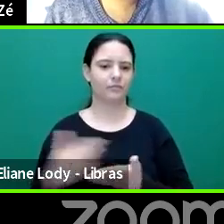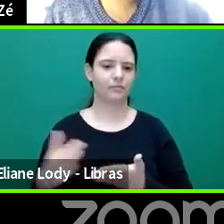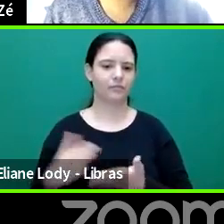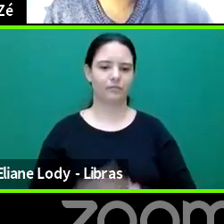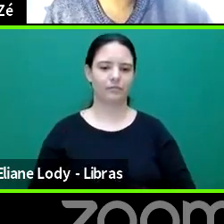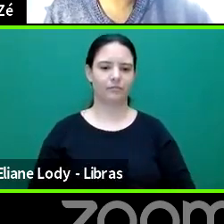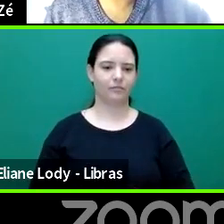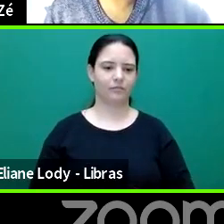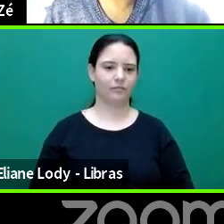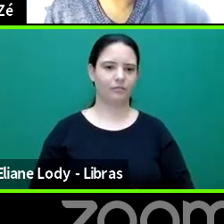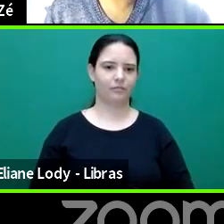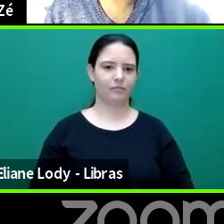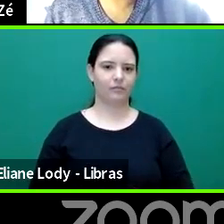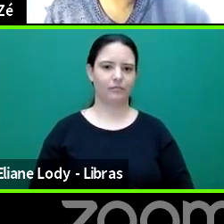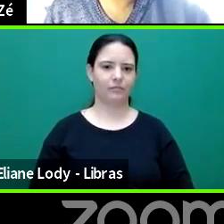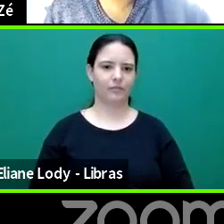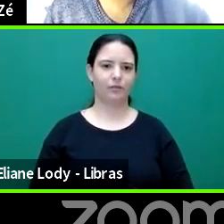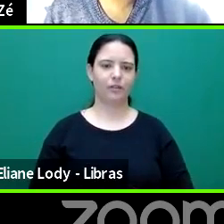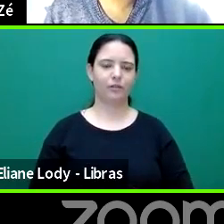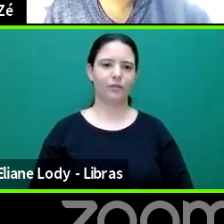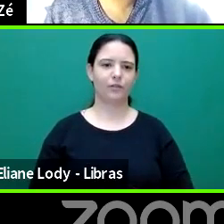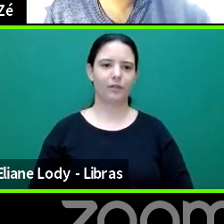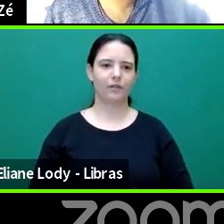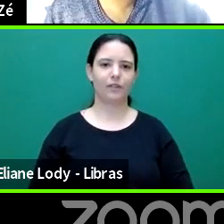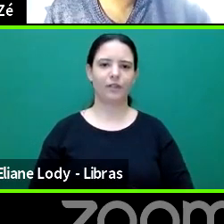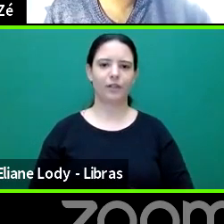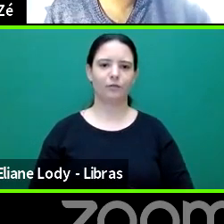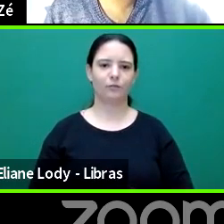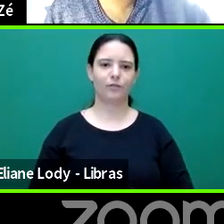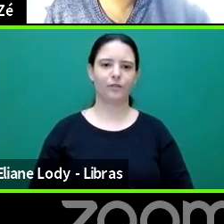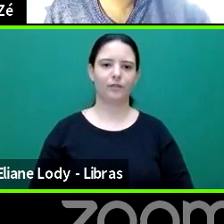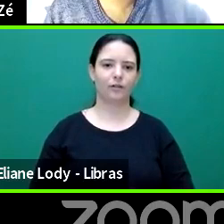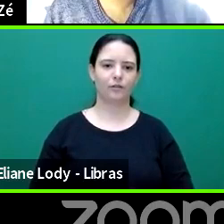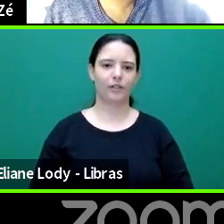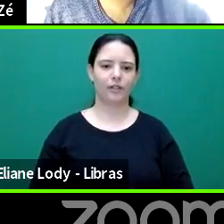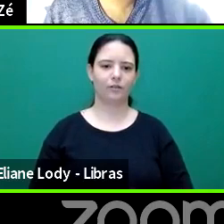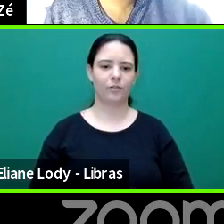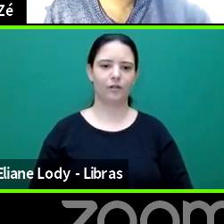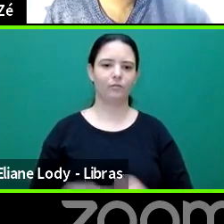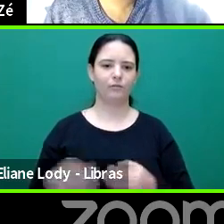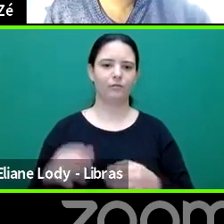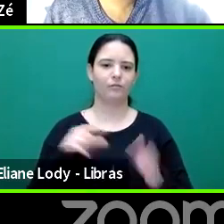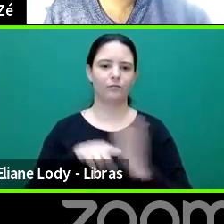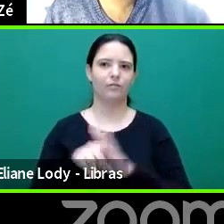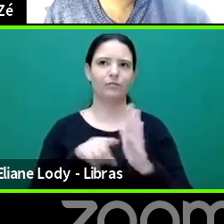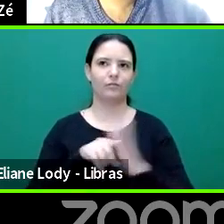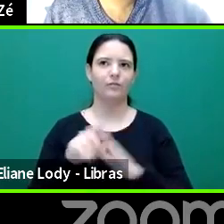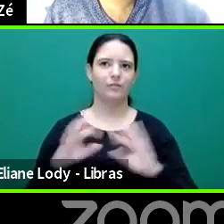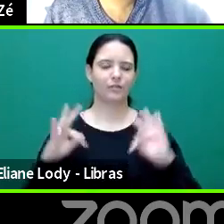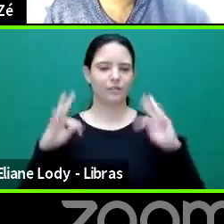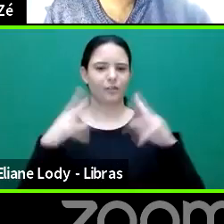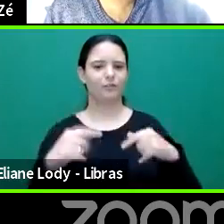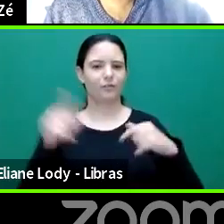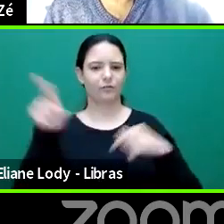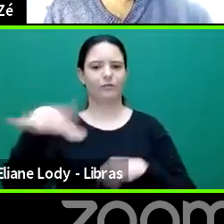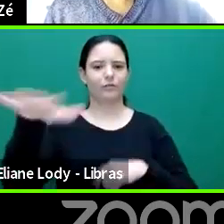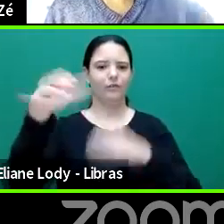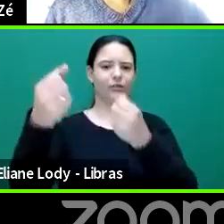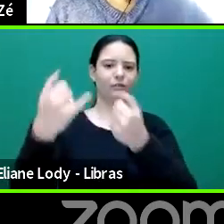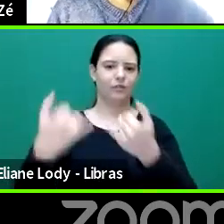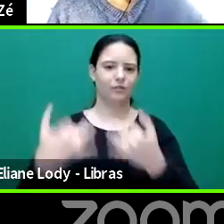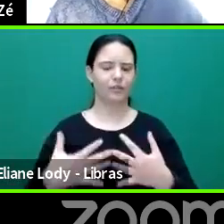Do you want me to I can share the question with everyone and then you can explain the questions. What do you prefer?